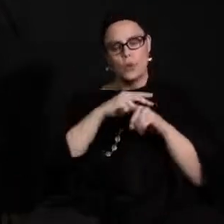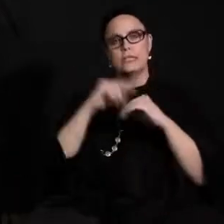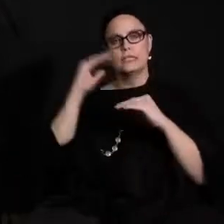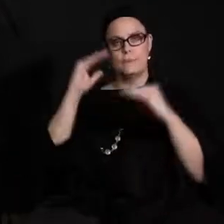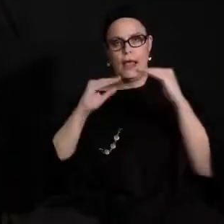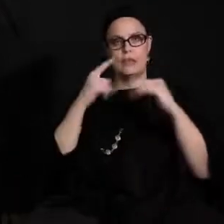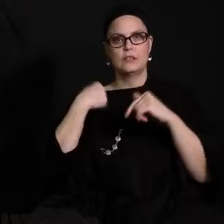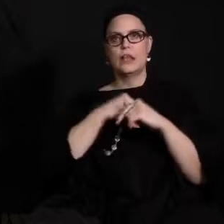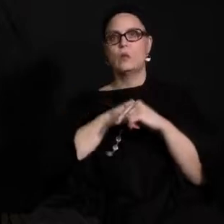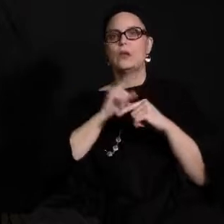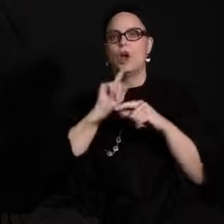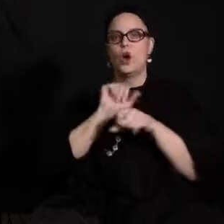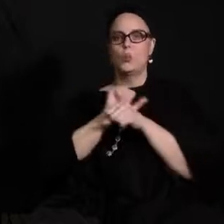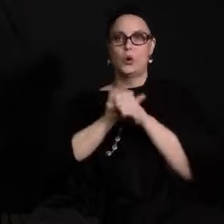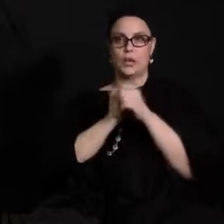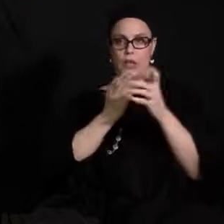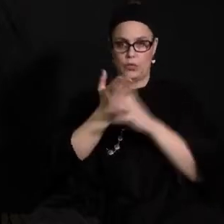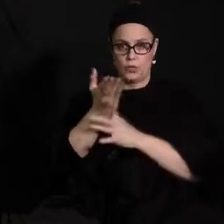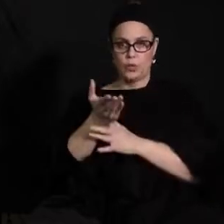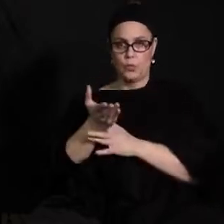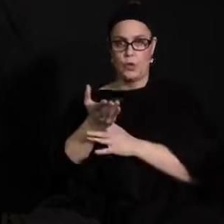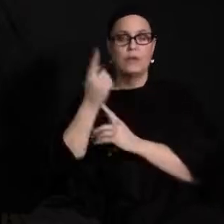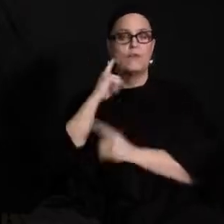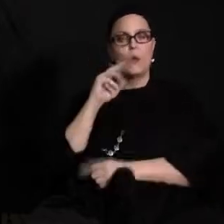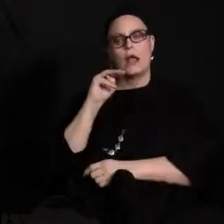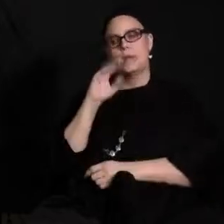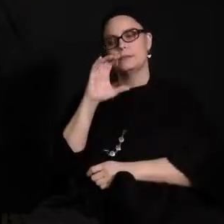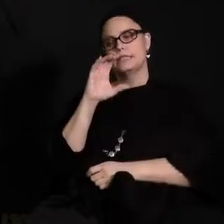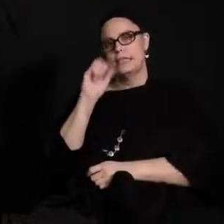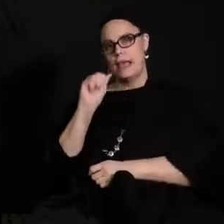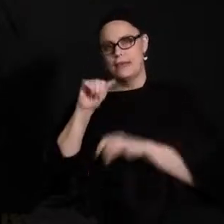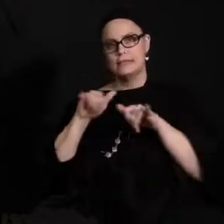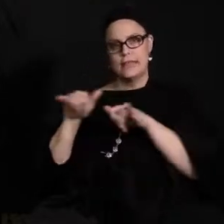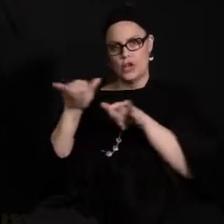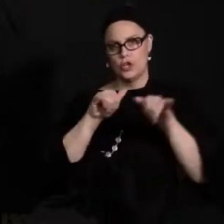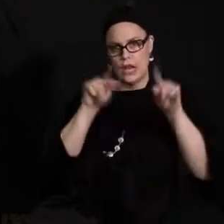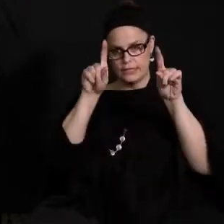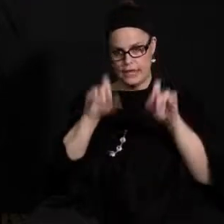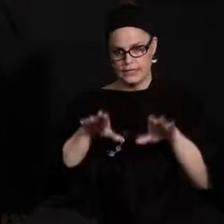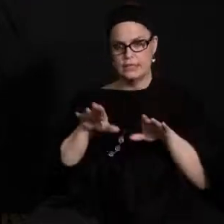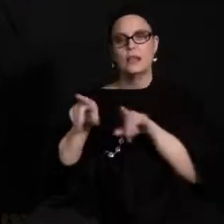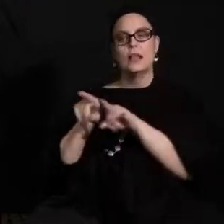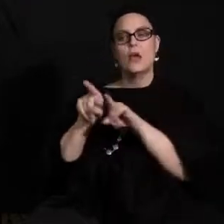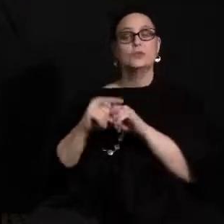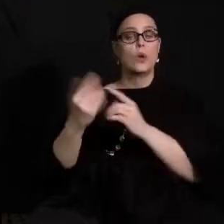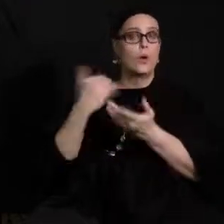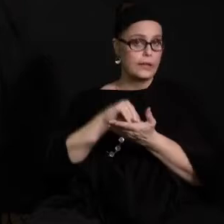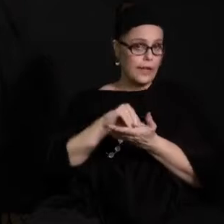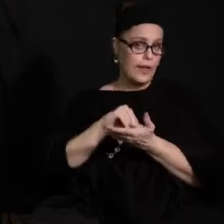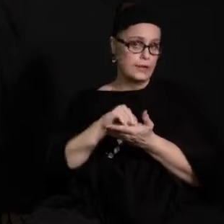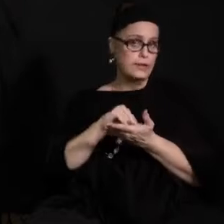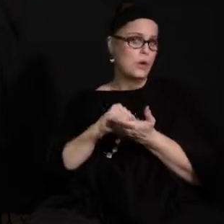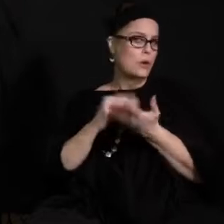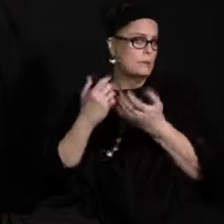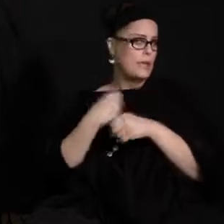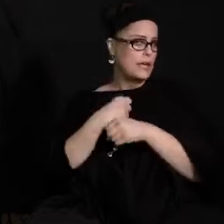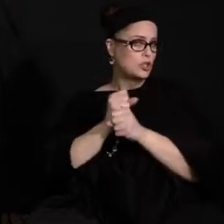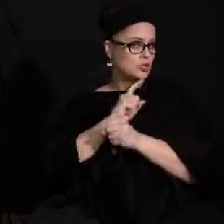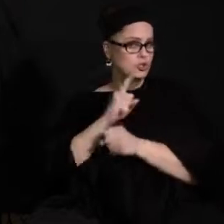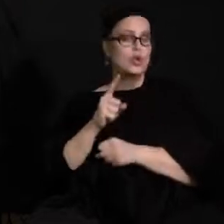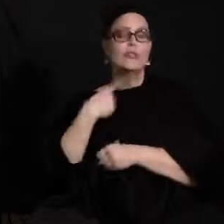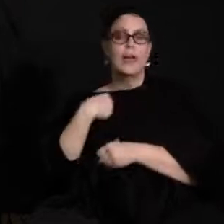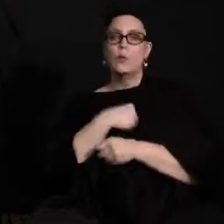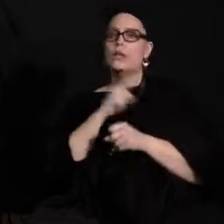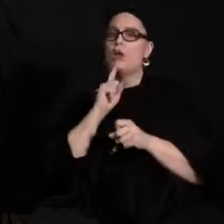get more guidance on standardized testing and MCAs, but also reiterating that we want to continue with